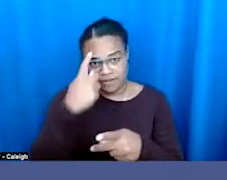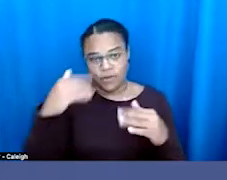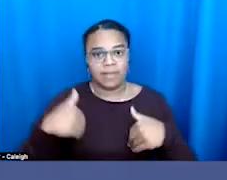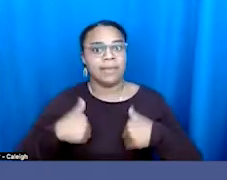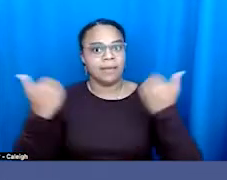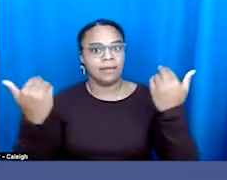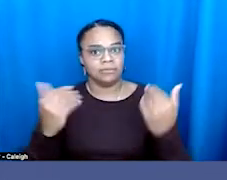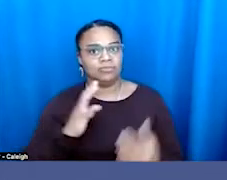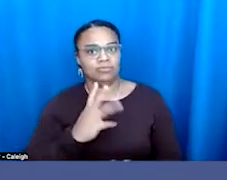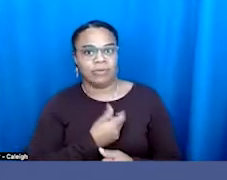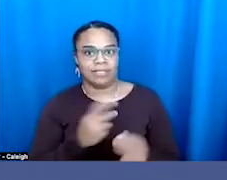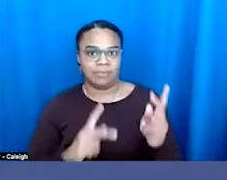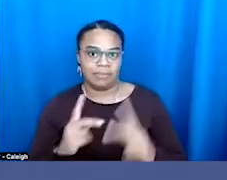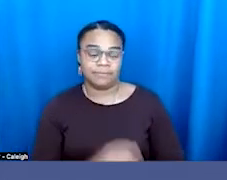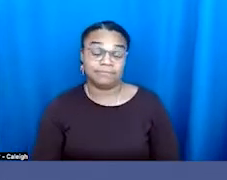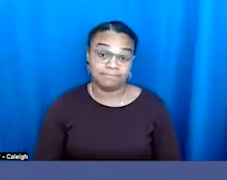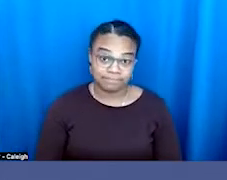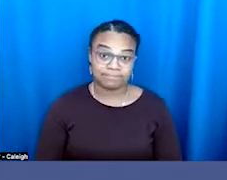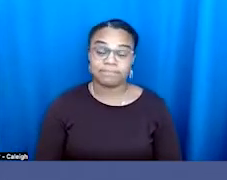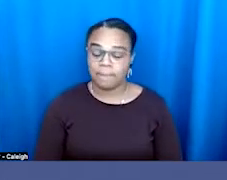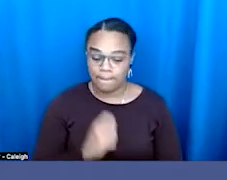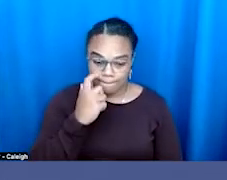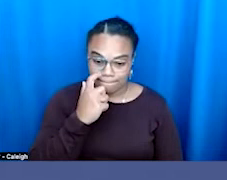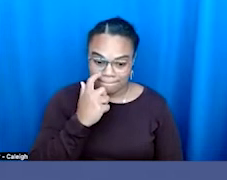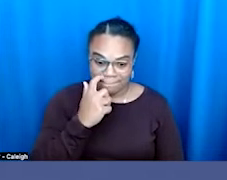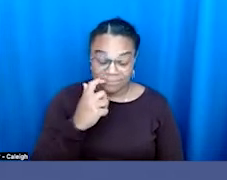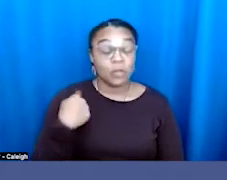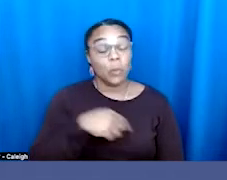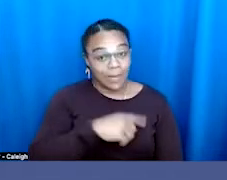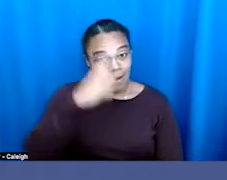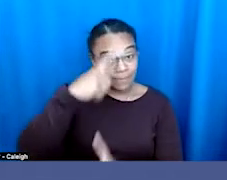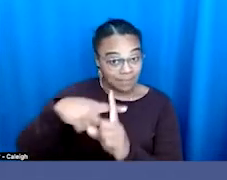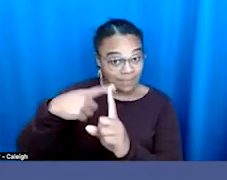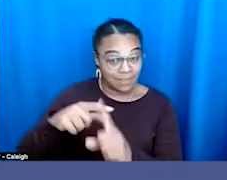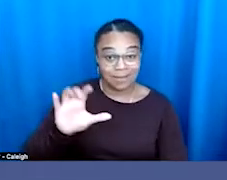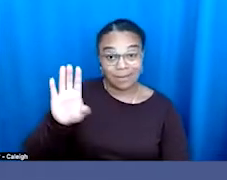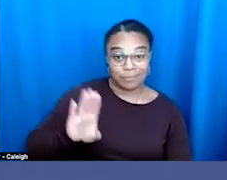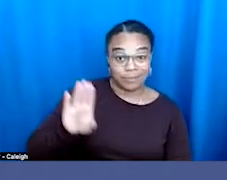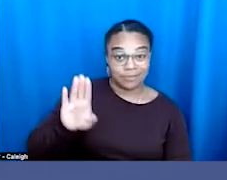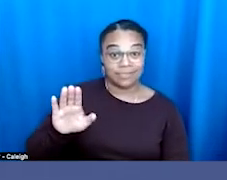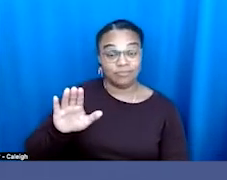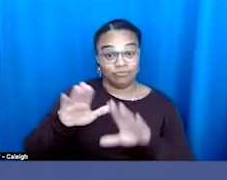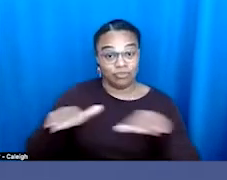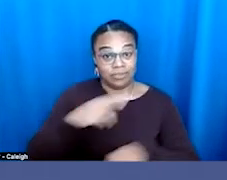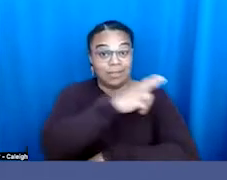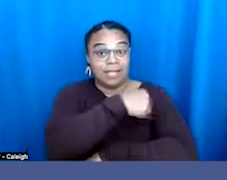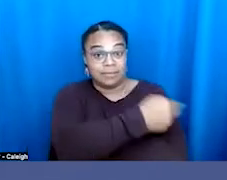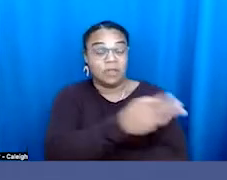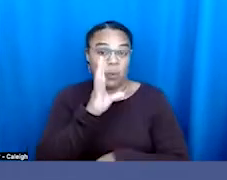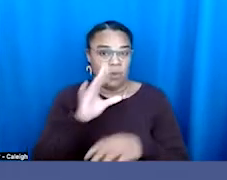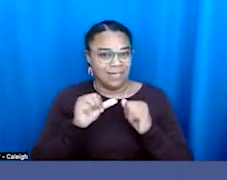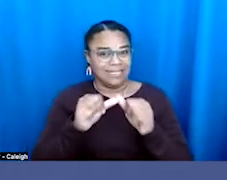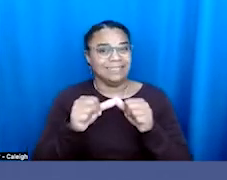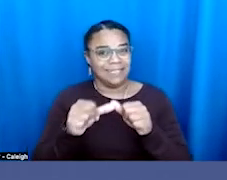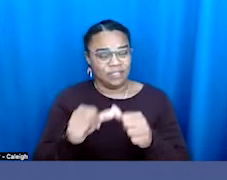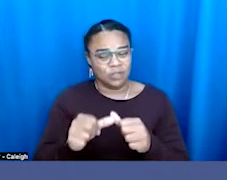people. And, you know, we're optimistic that Boston Children's Hospital will stay with us and continue providing this life